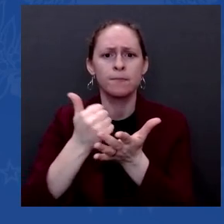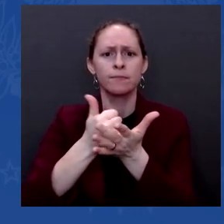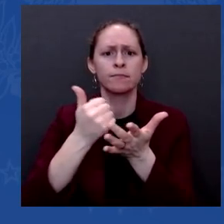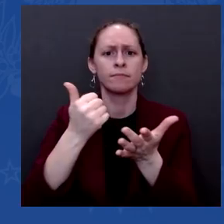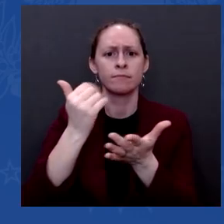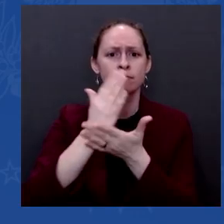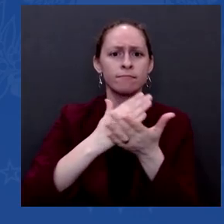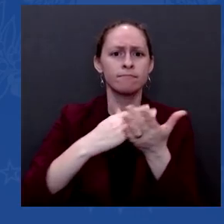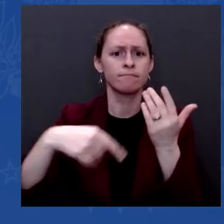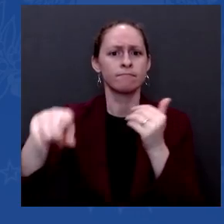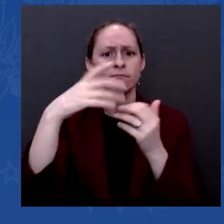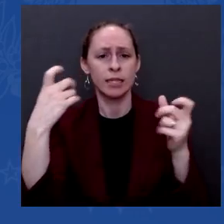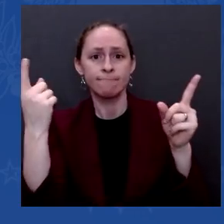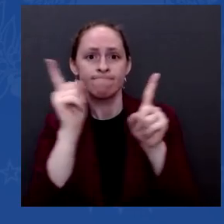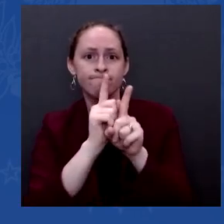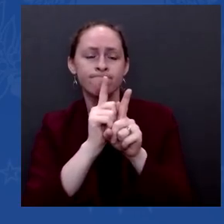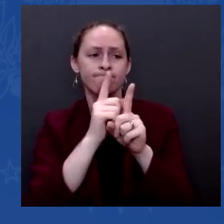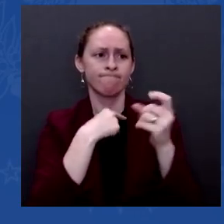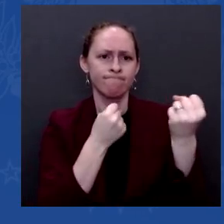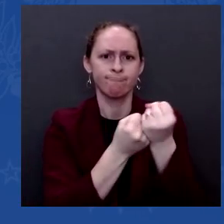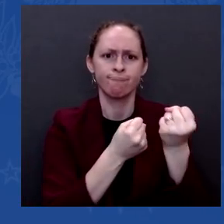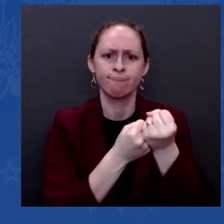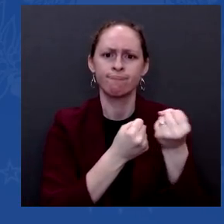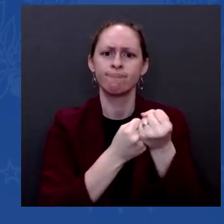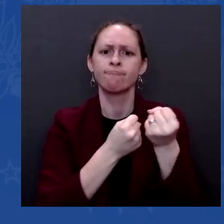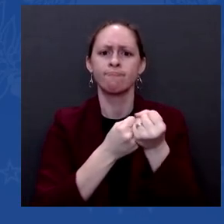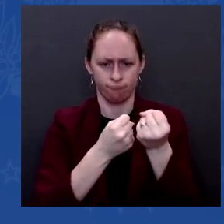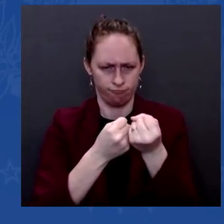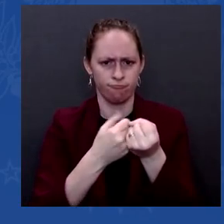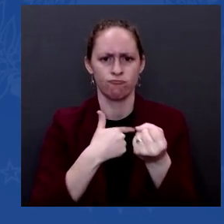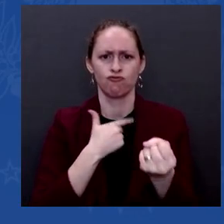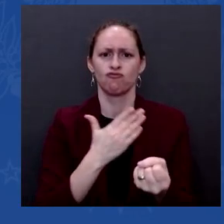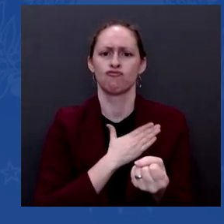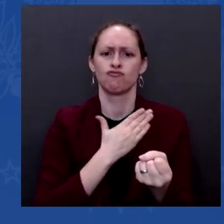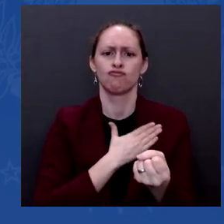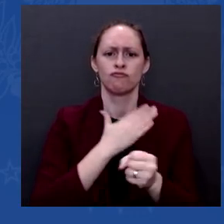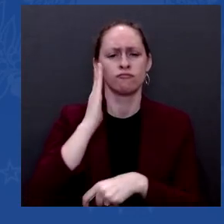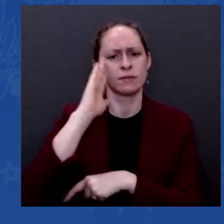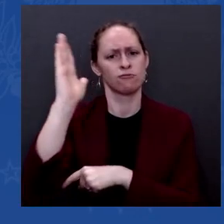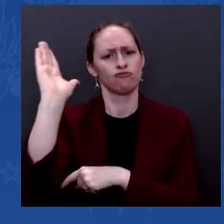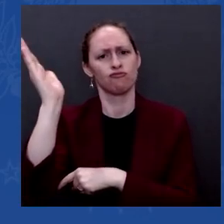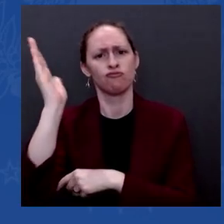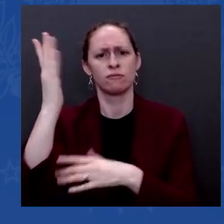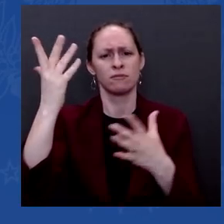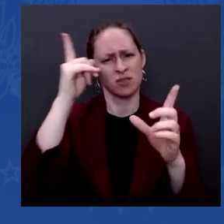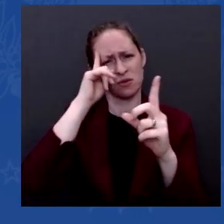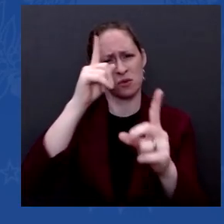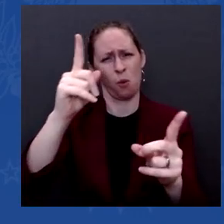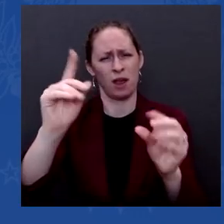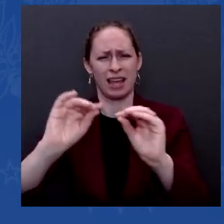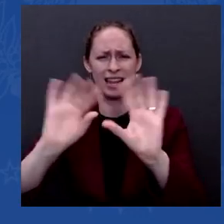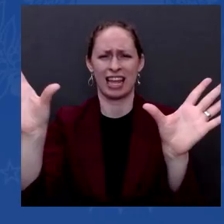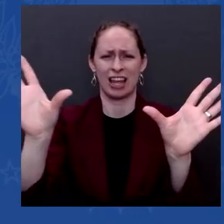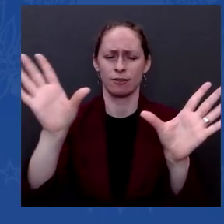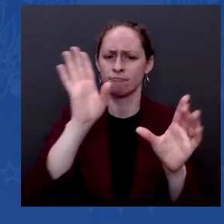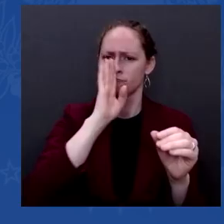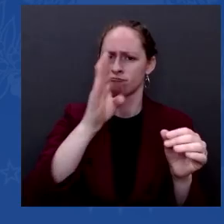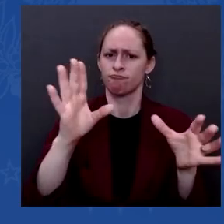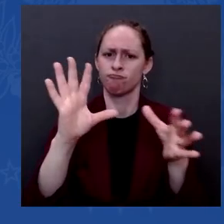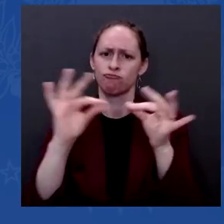in plain, simple language language as to what it is we've done, what we want to do, and why we think it's important.